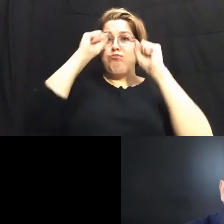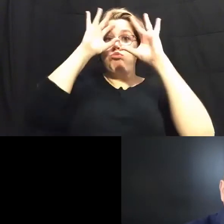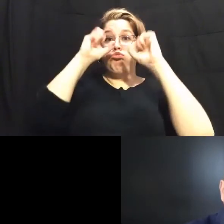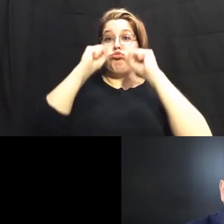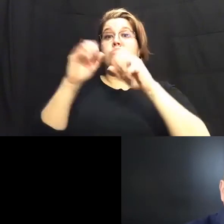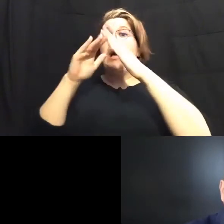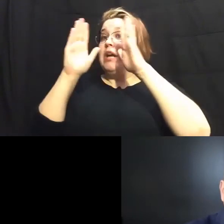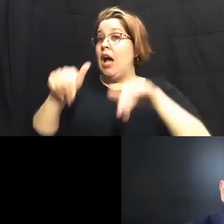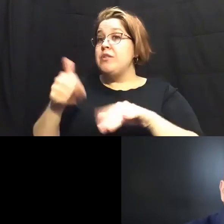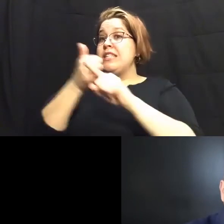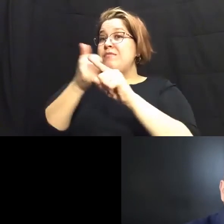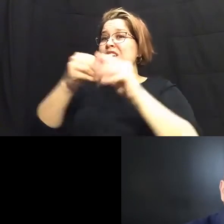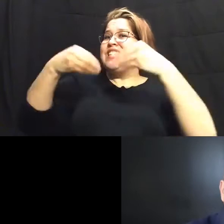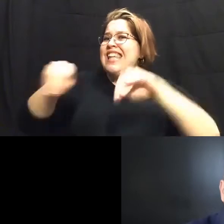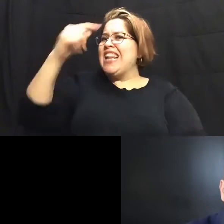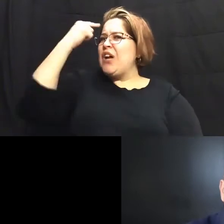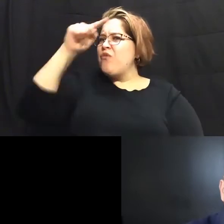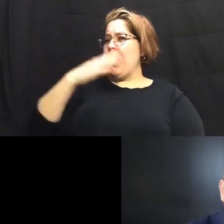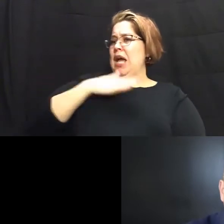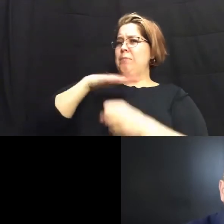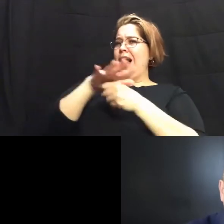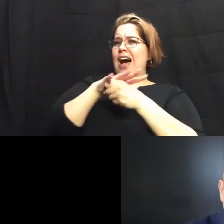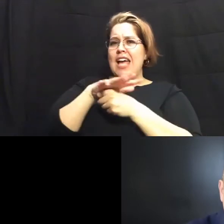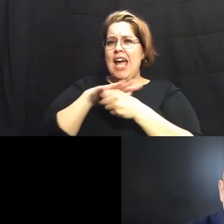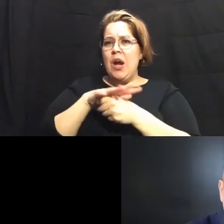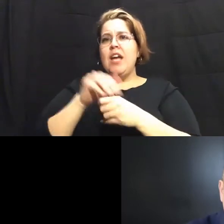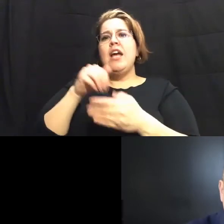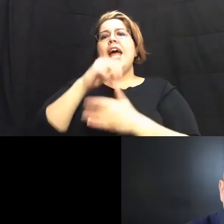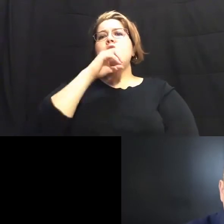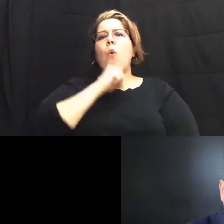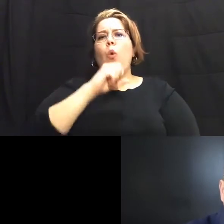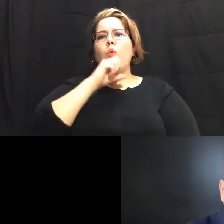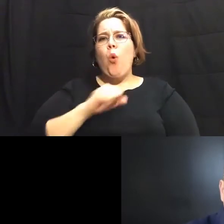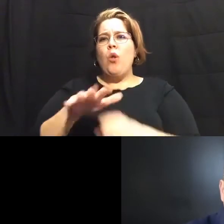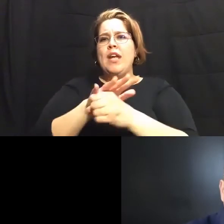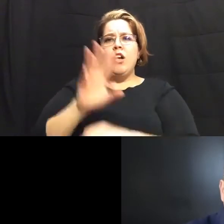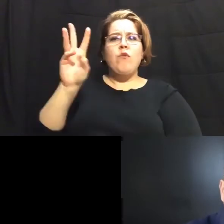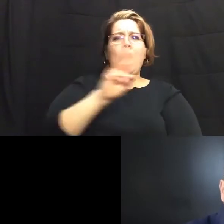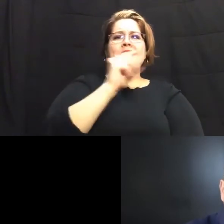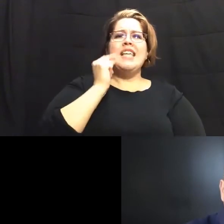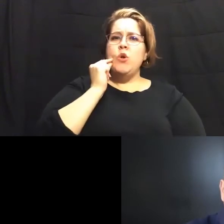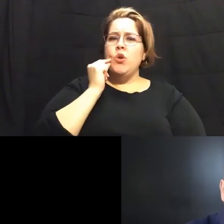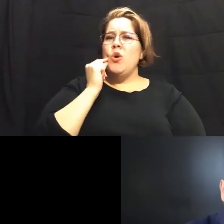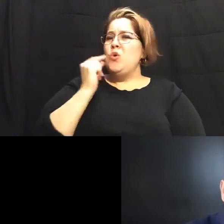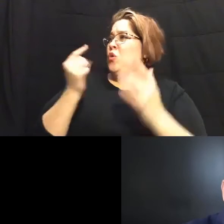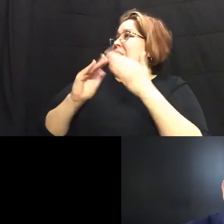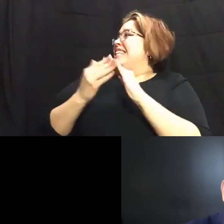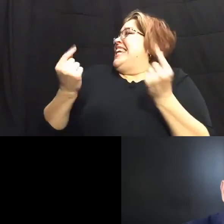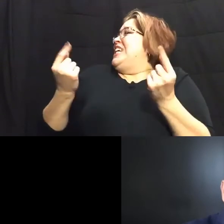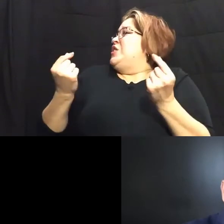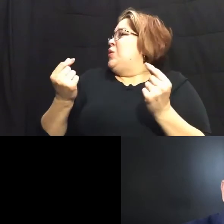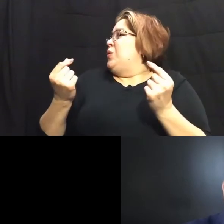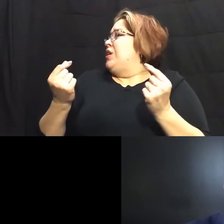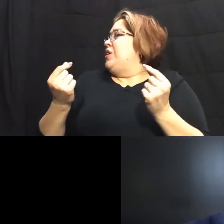are selling for in my neighborhood in the old in the oldest part of west side so what can the city do to respond